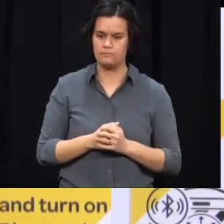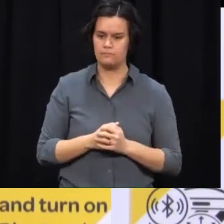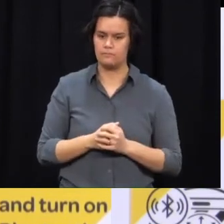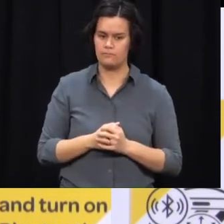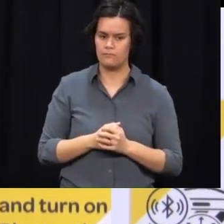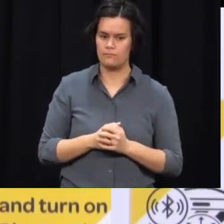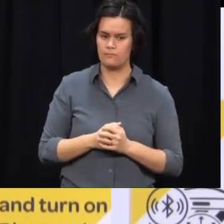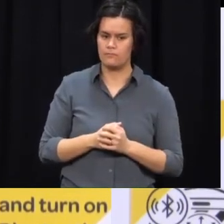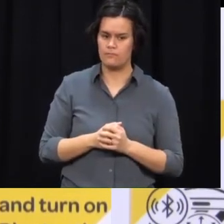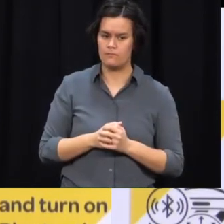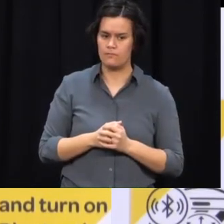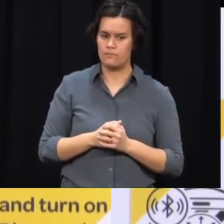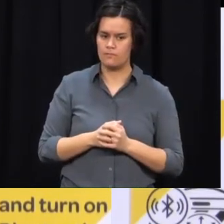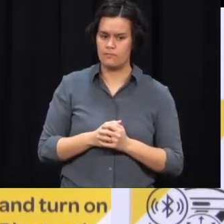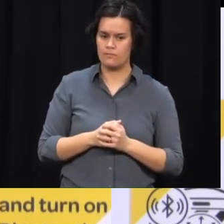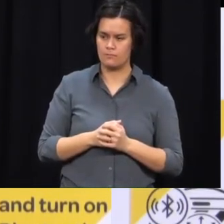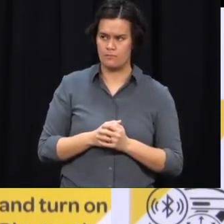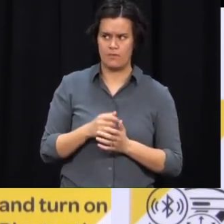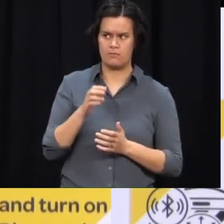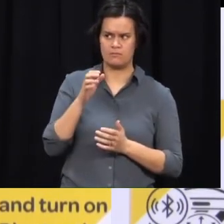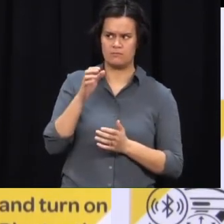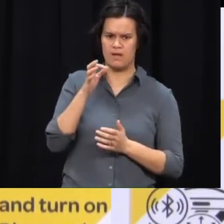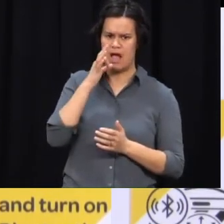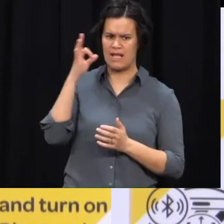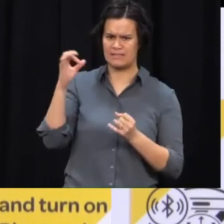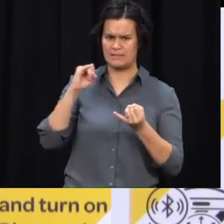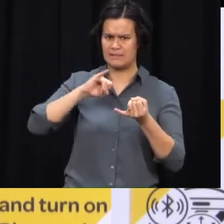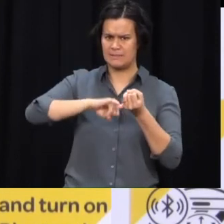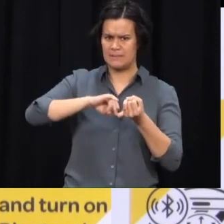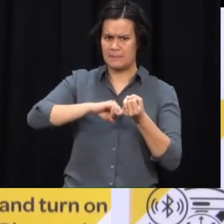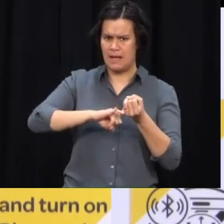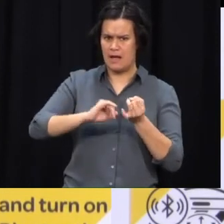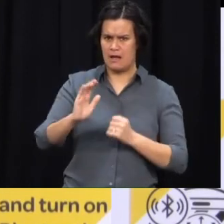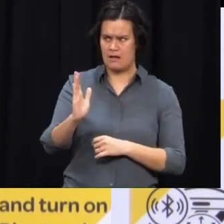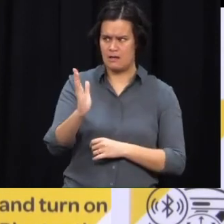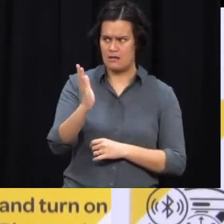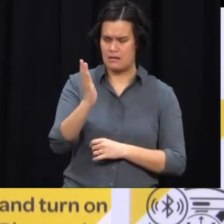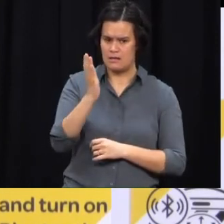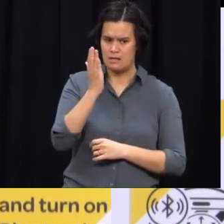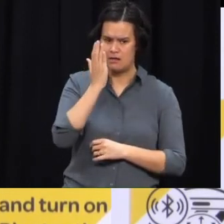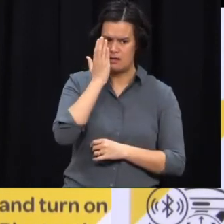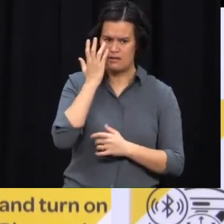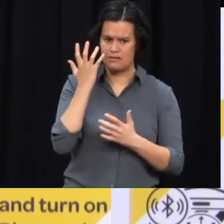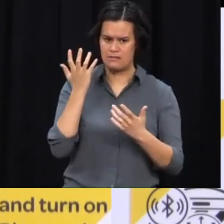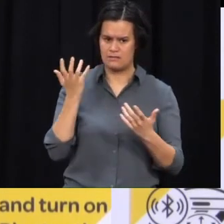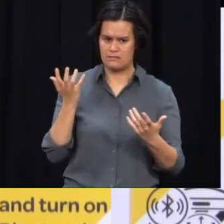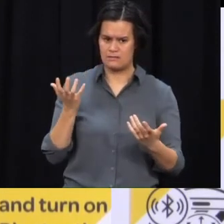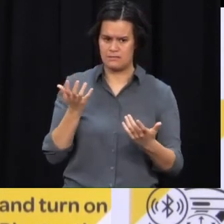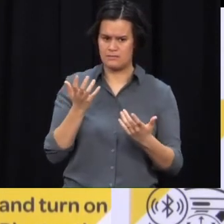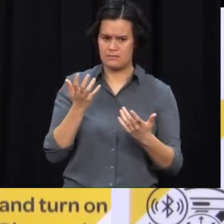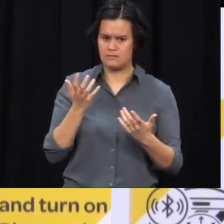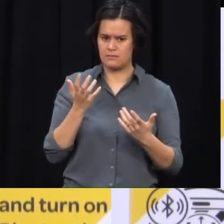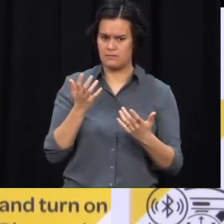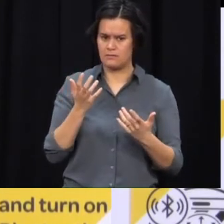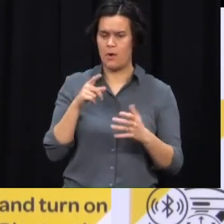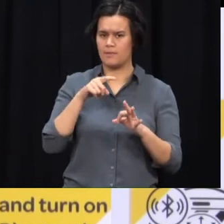should be concerned about yet? Because usually it's like four weeks in advance. Look, I just haven't had that information. It may well be that the team